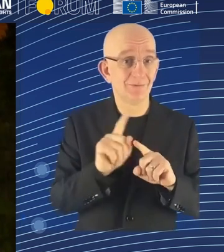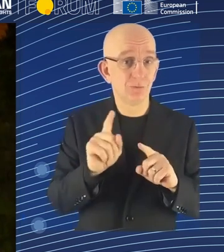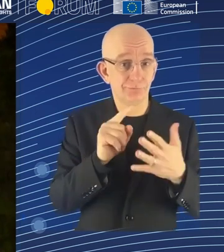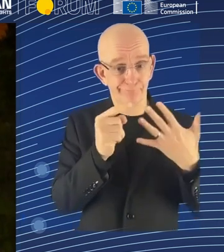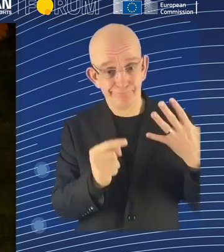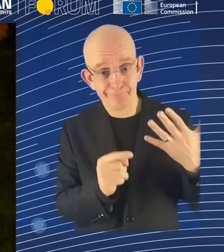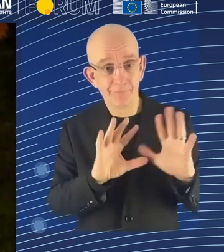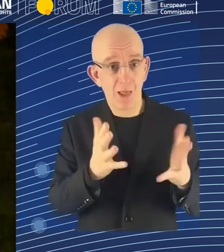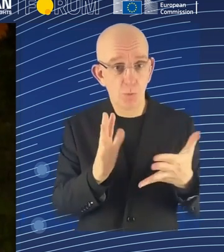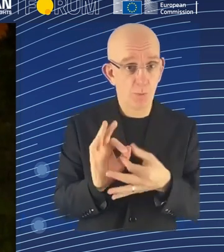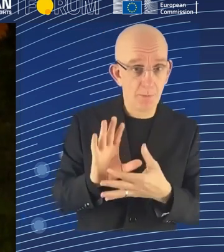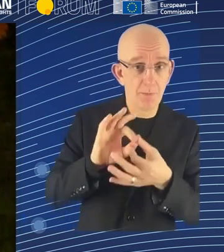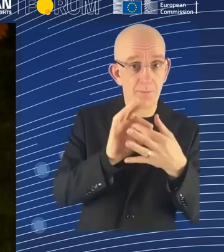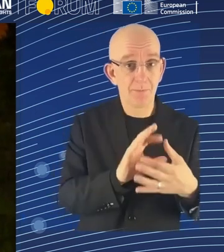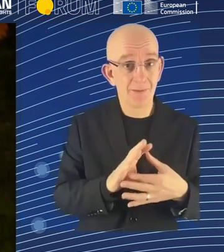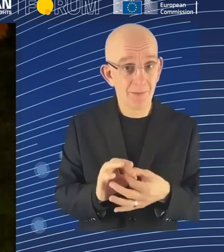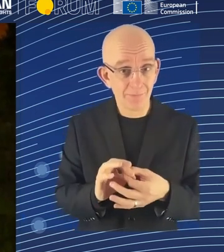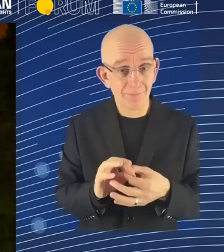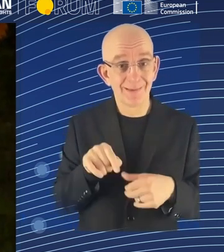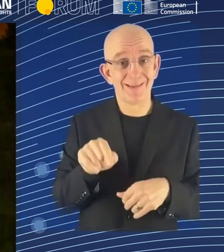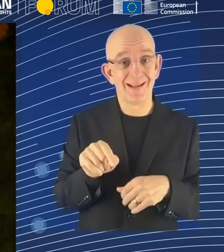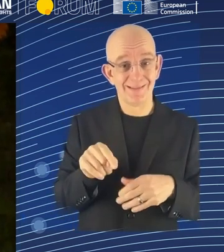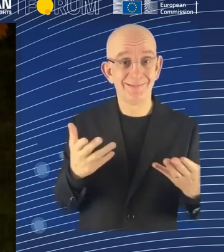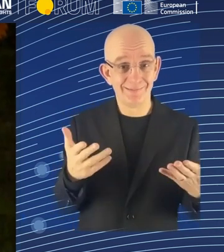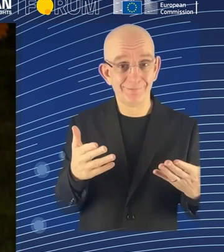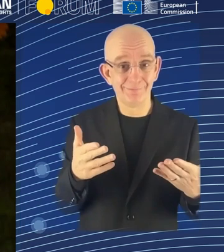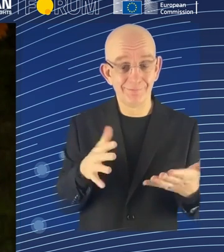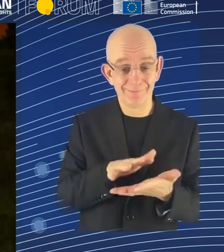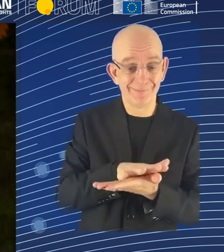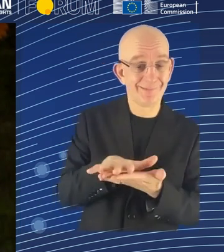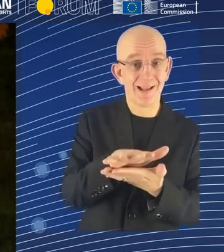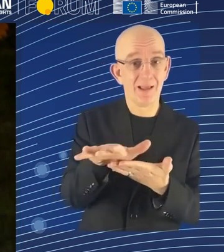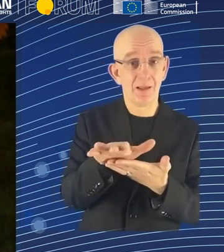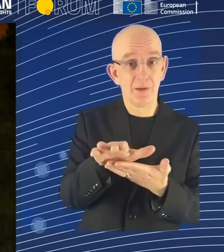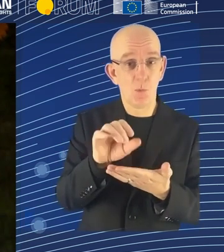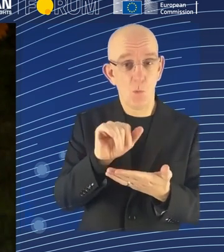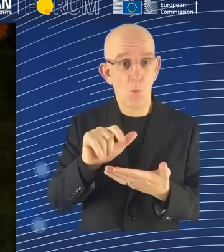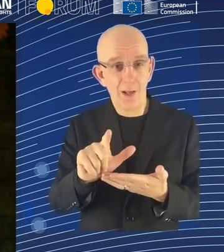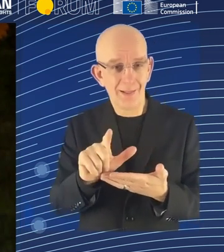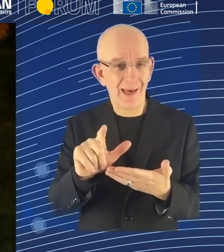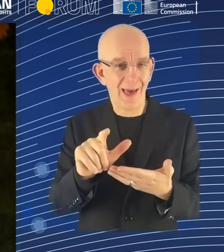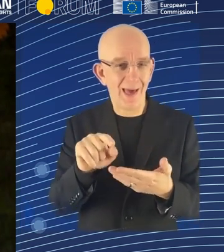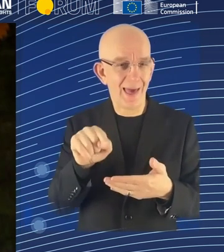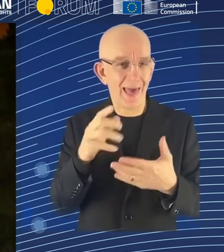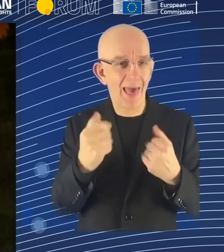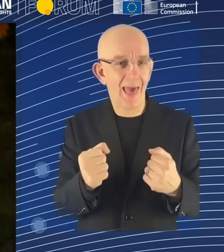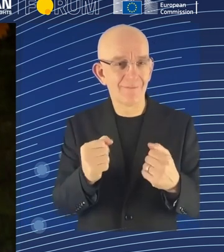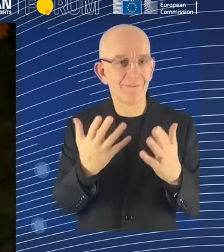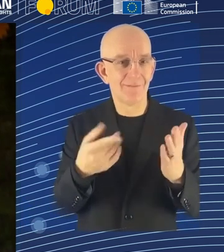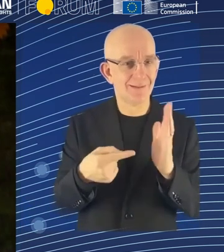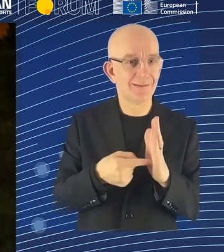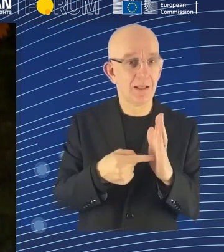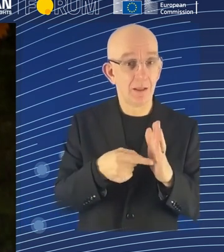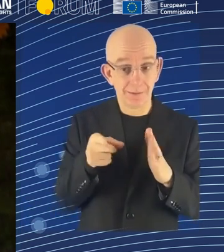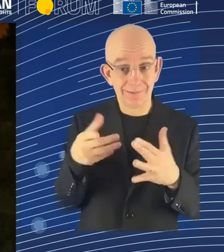allowed. Facial recognition, you know, if cities are outlawing it for their criminal justice investigations, it shouldn't be allowed in